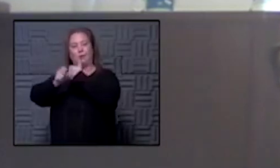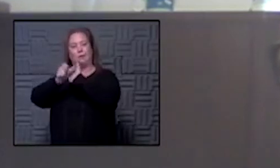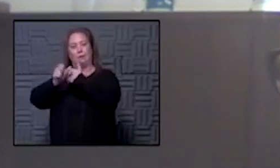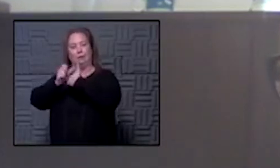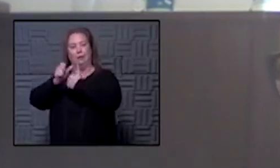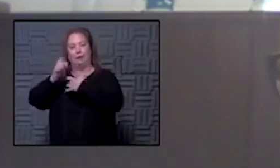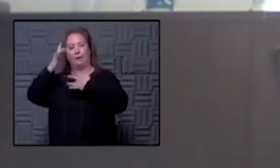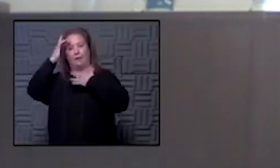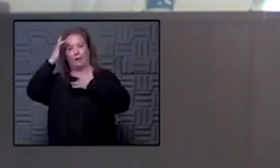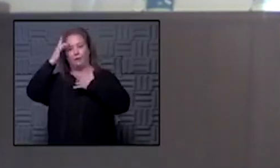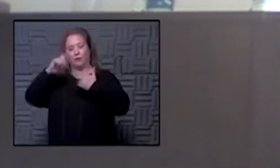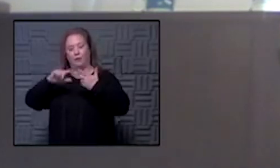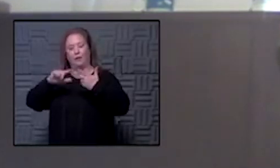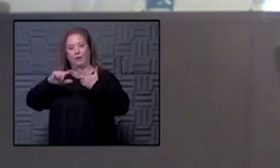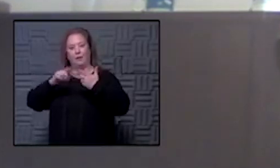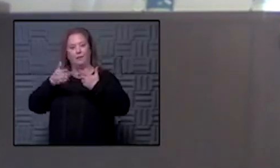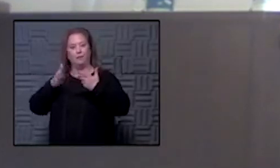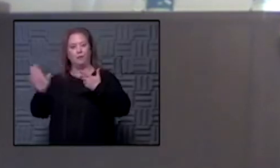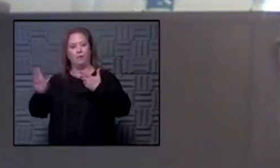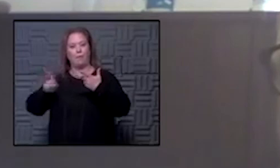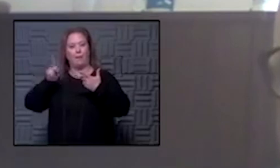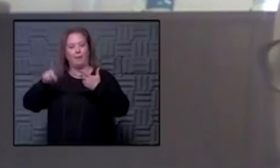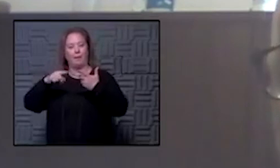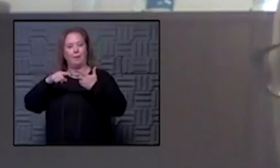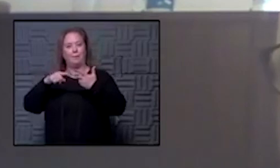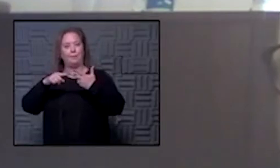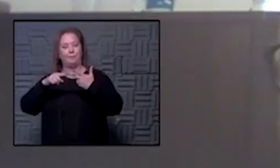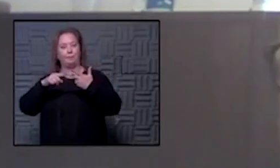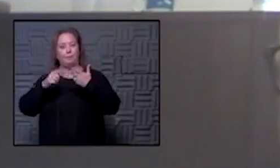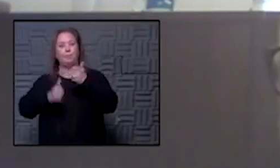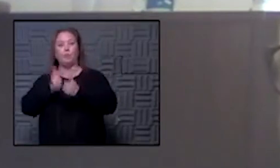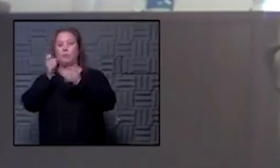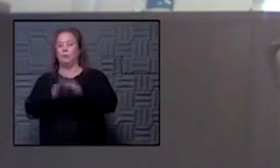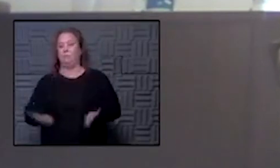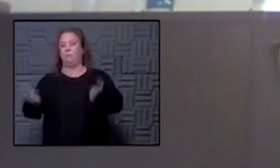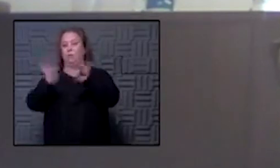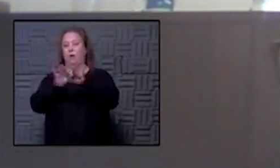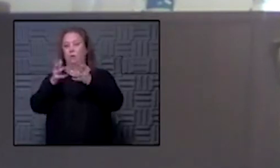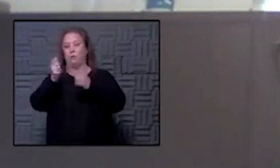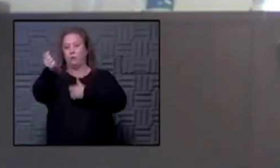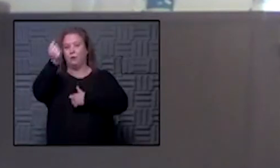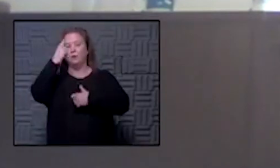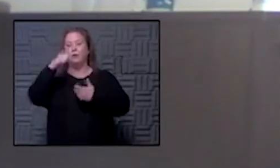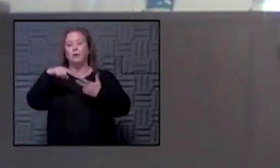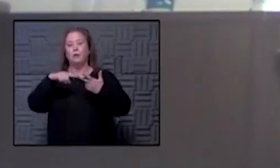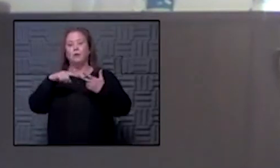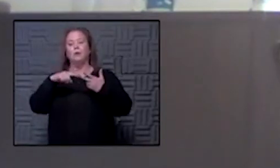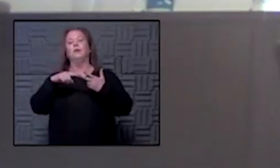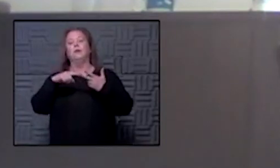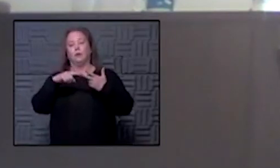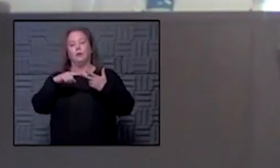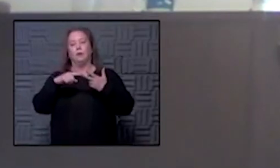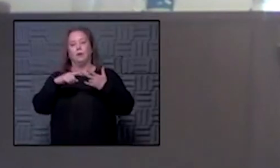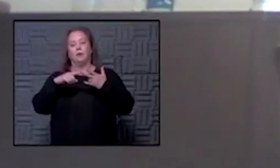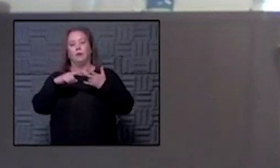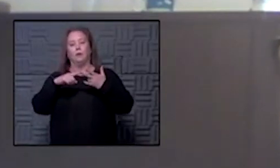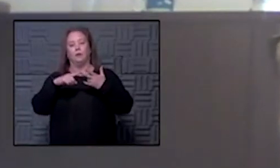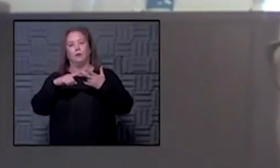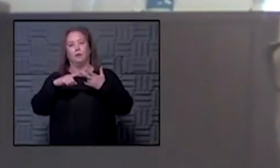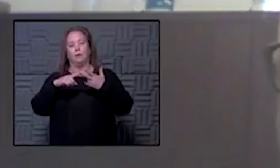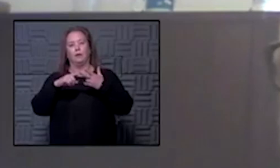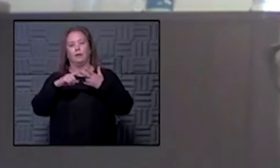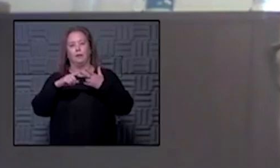infection and then phase three will be general public i think what's important for everybody to understand is that the mass about